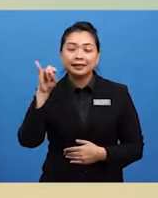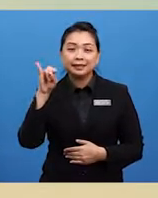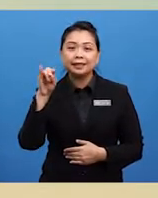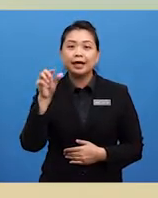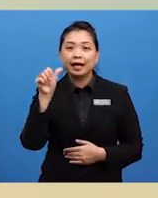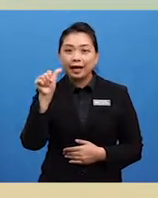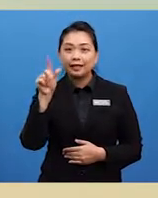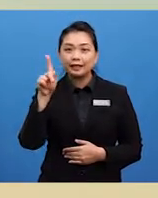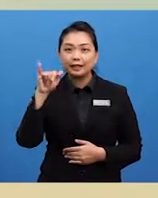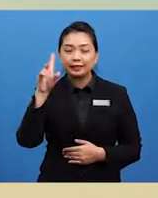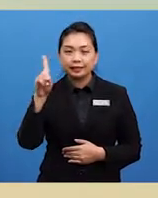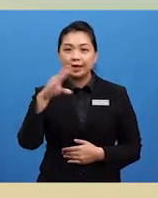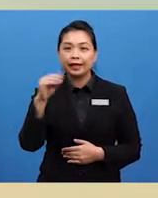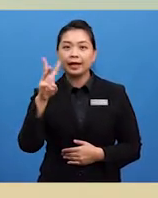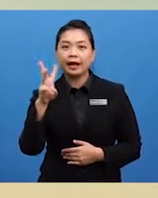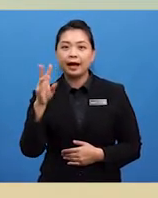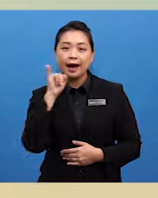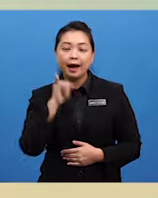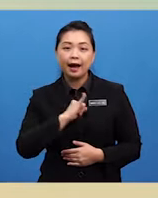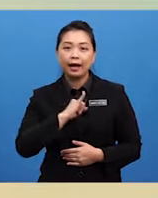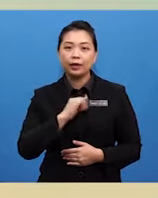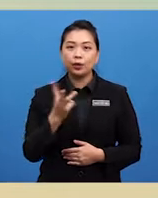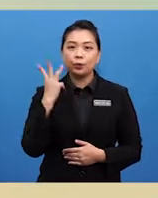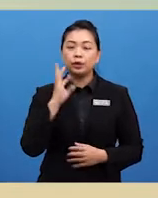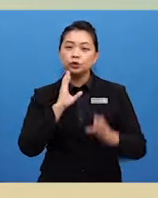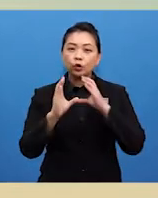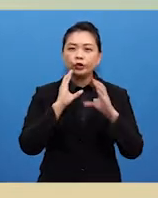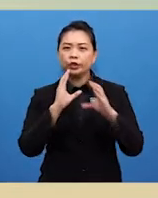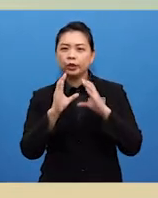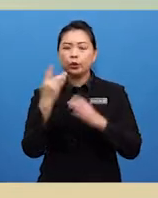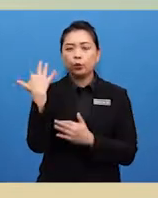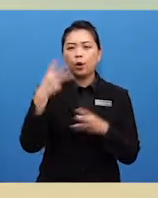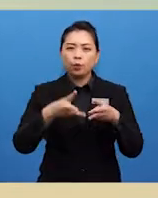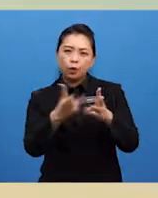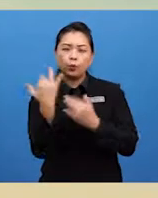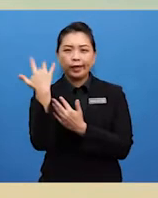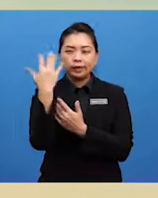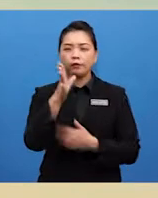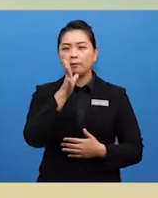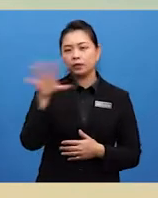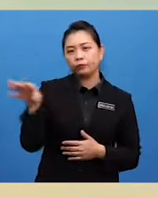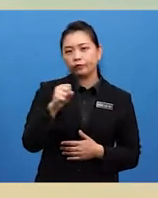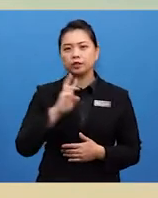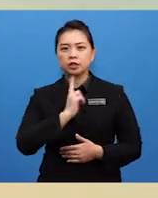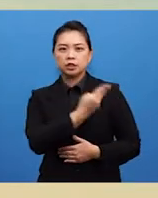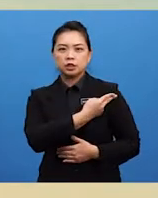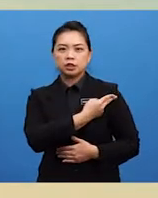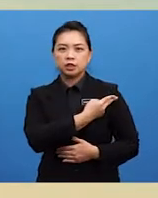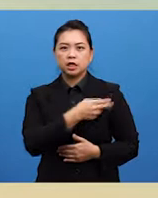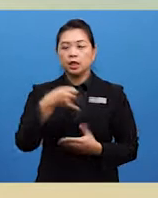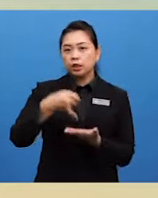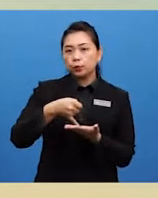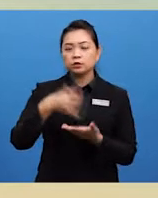Akit and I were talking animatedly while waiting for Mum to fetch us. It was